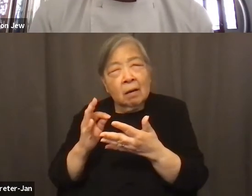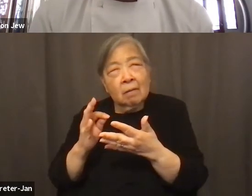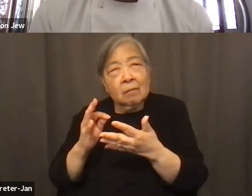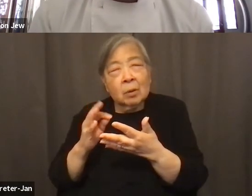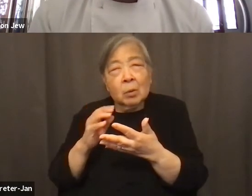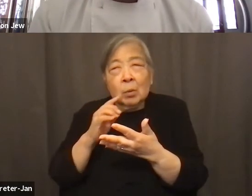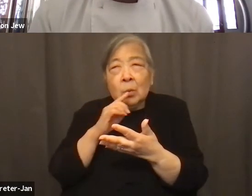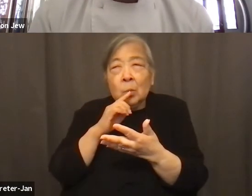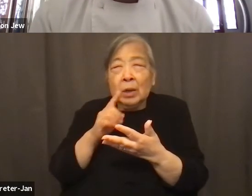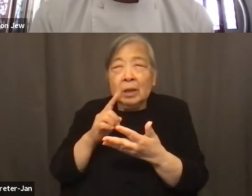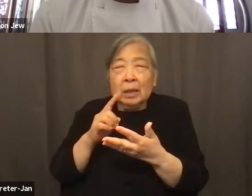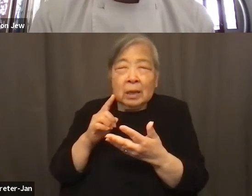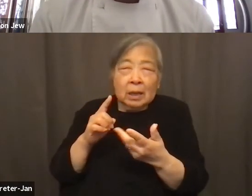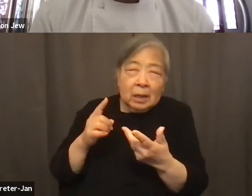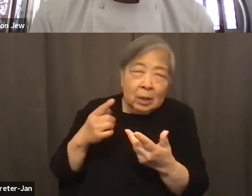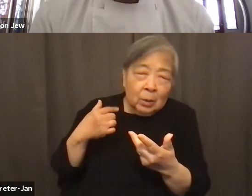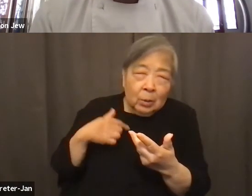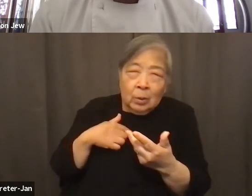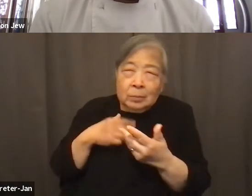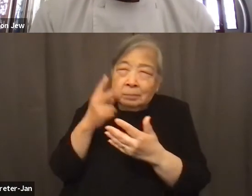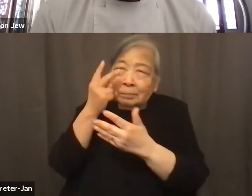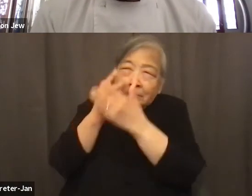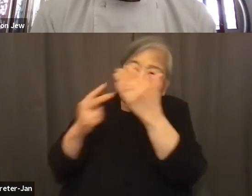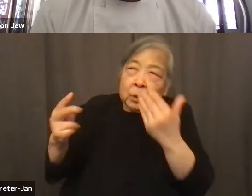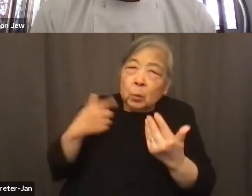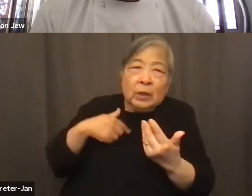didn't know what we were going to be in for such a long haul.